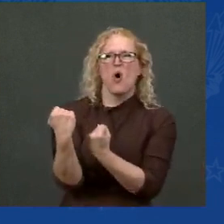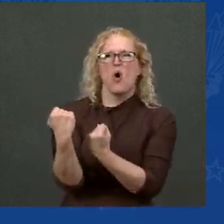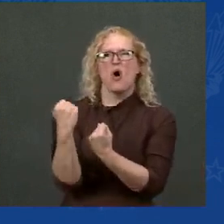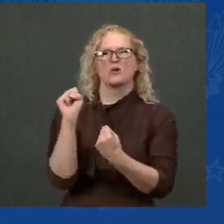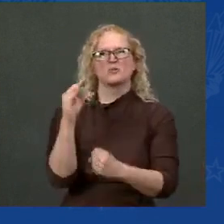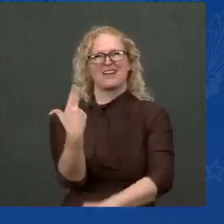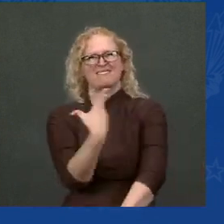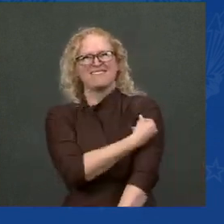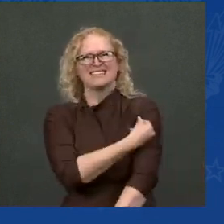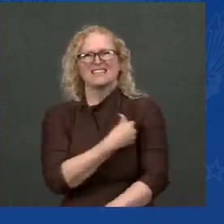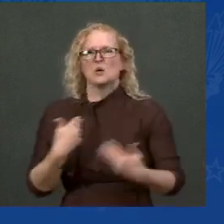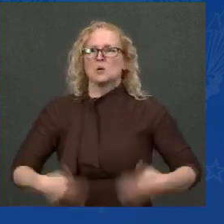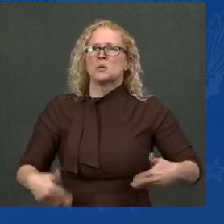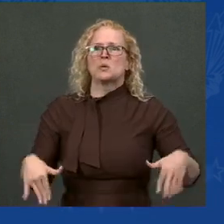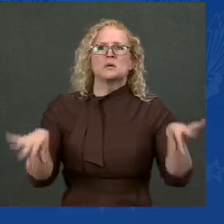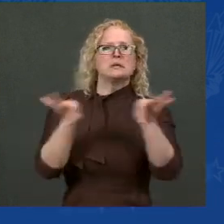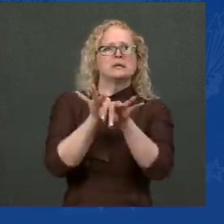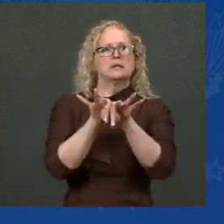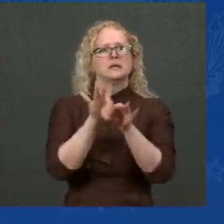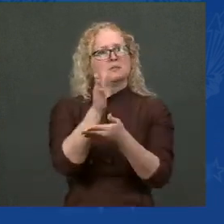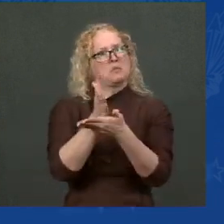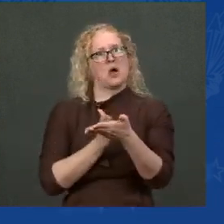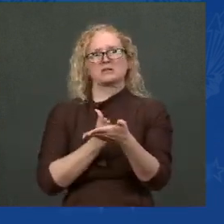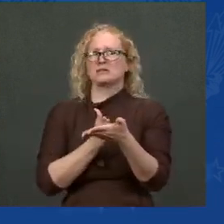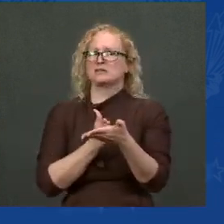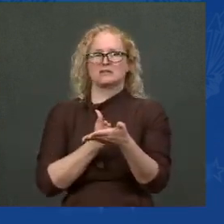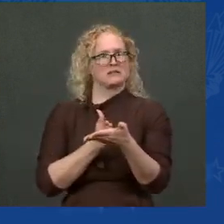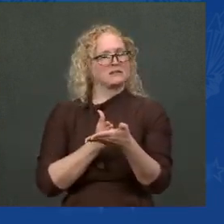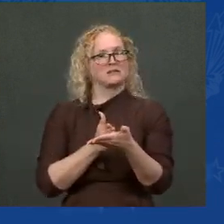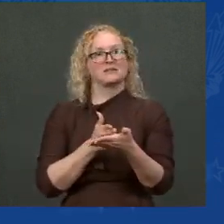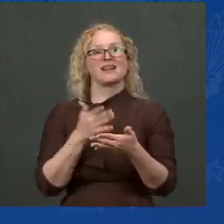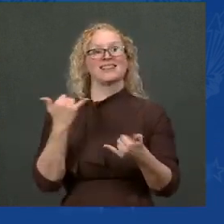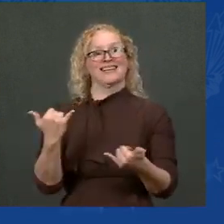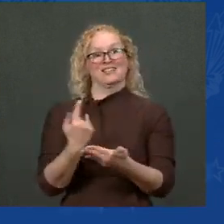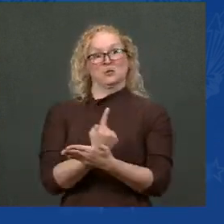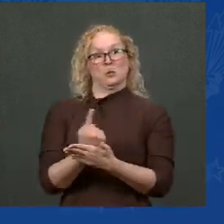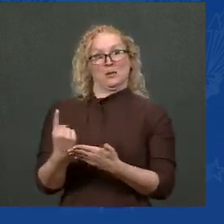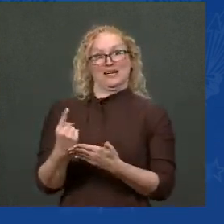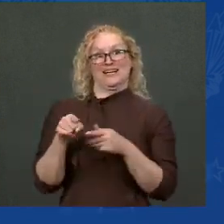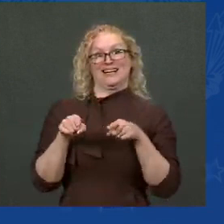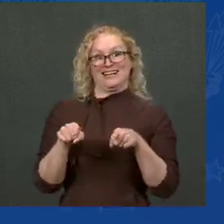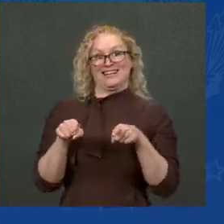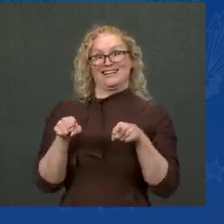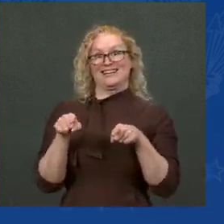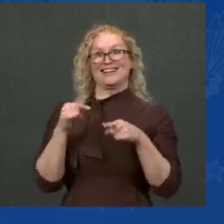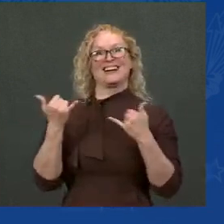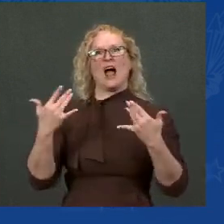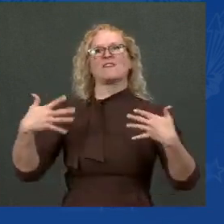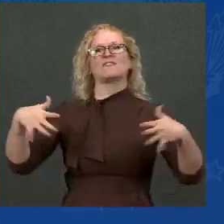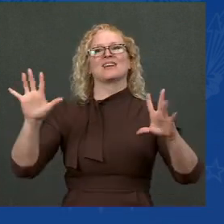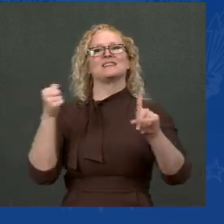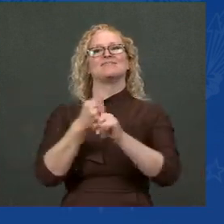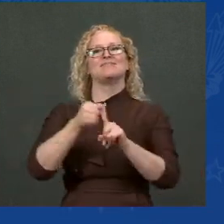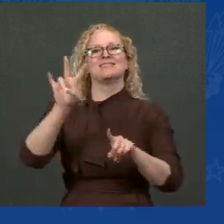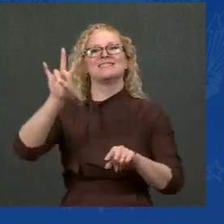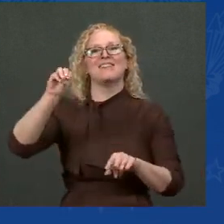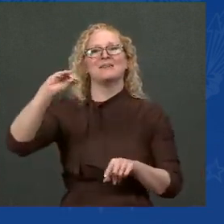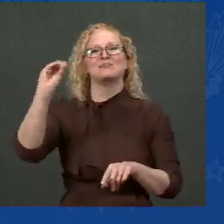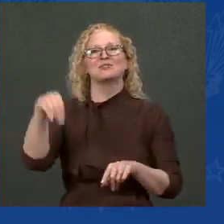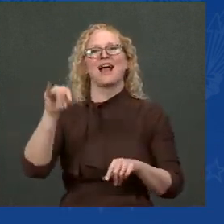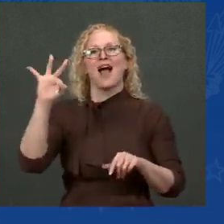193 million Americans fully vaccinated. It was less than 1 percent when we took office 10 months ago.